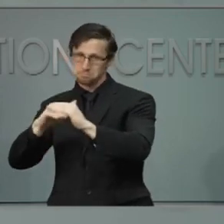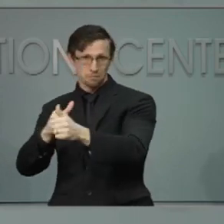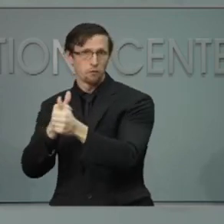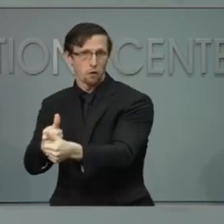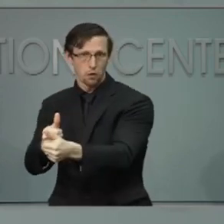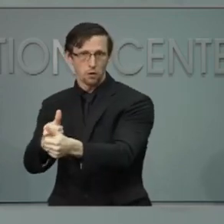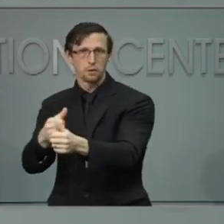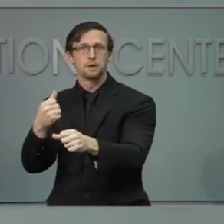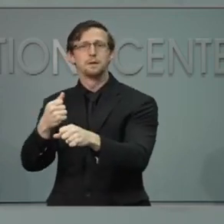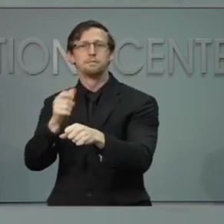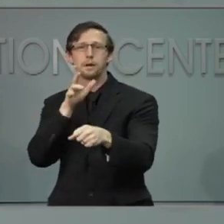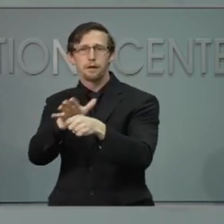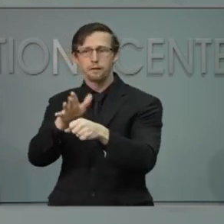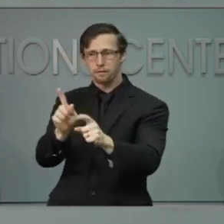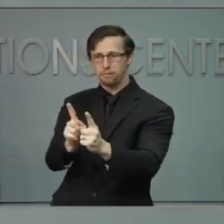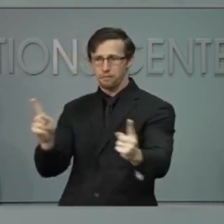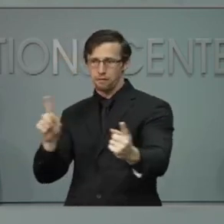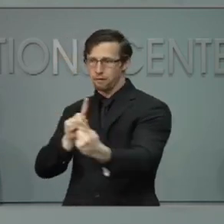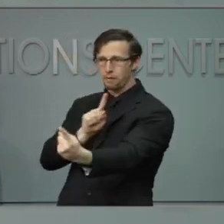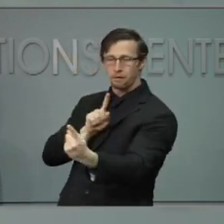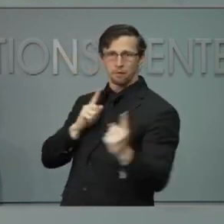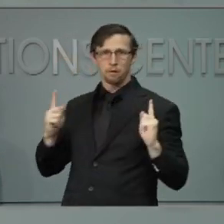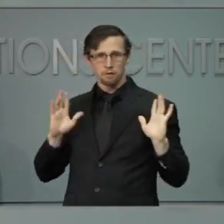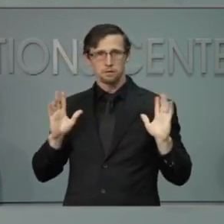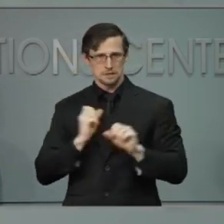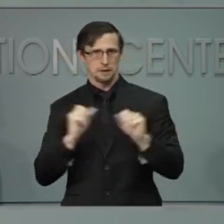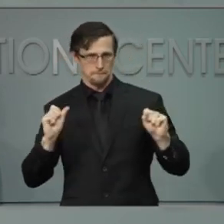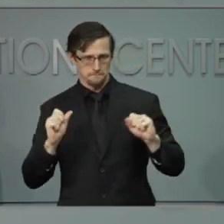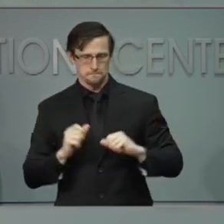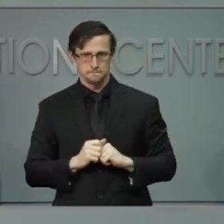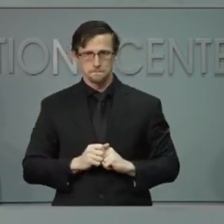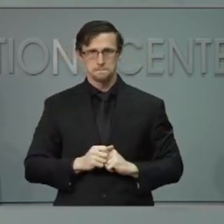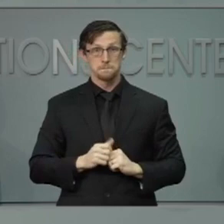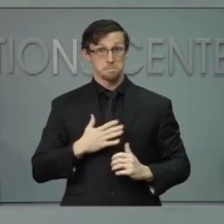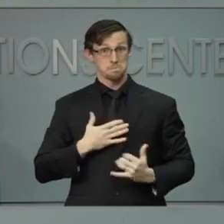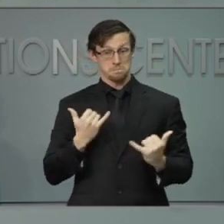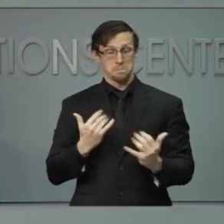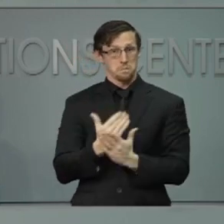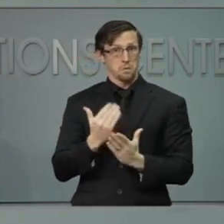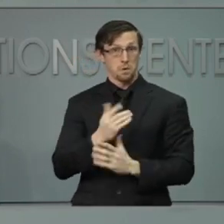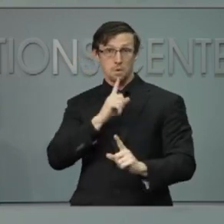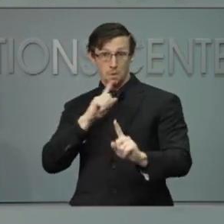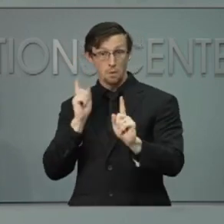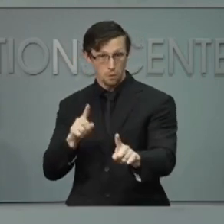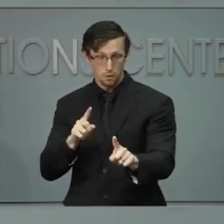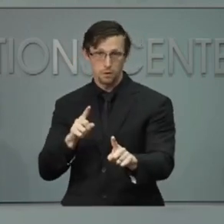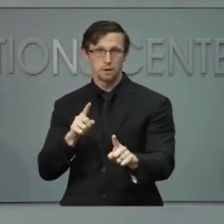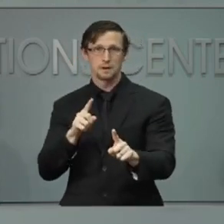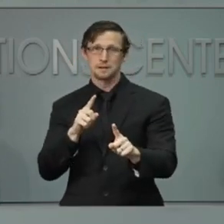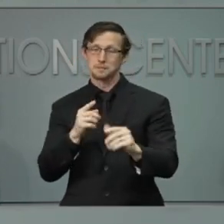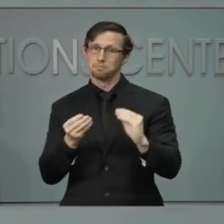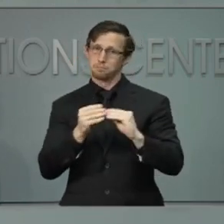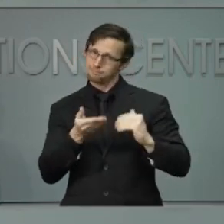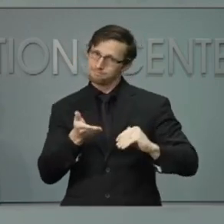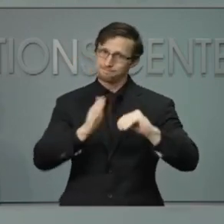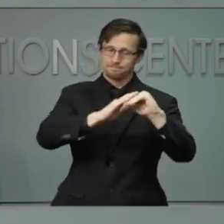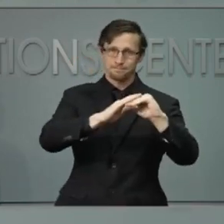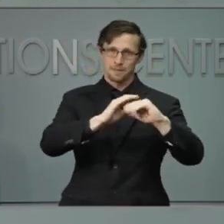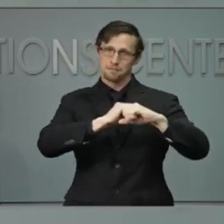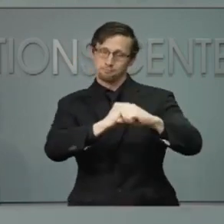can stay safe. Today's order builds on our action to limit gatherings to 10 people indoors,